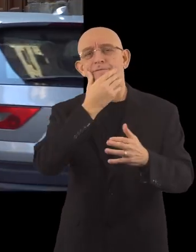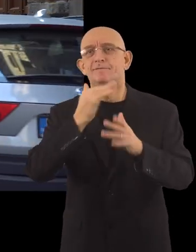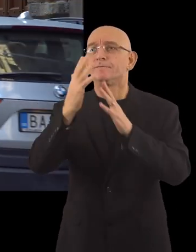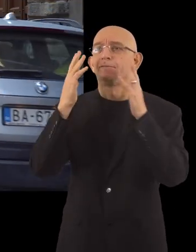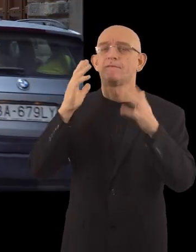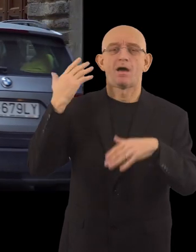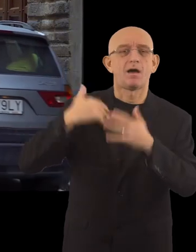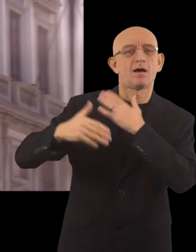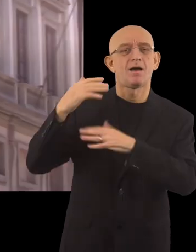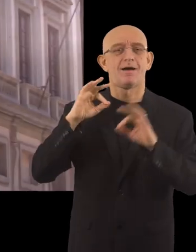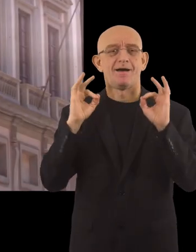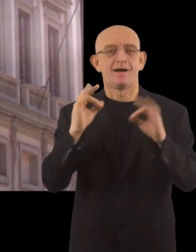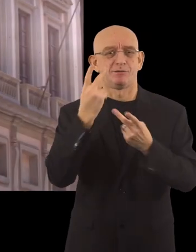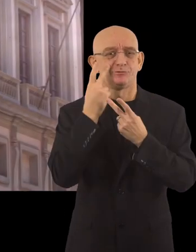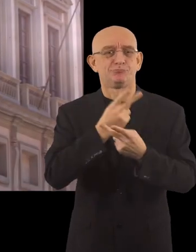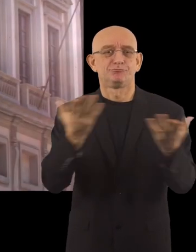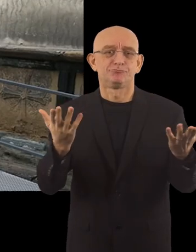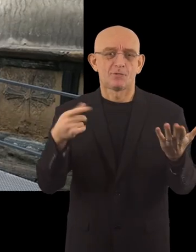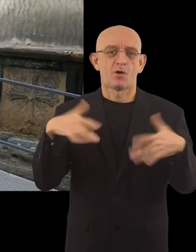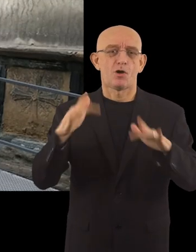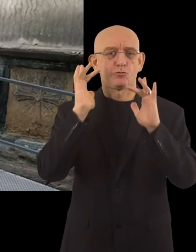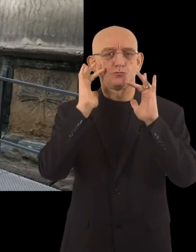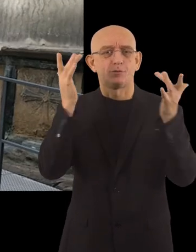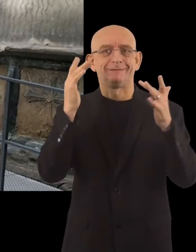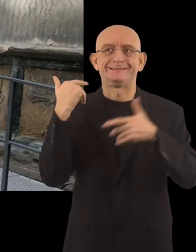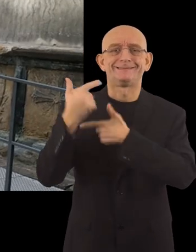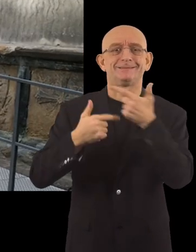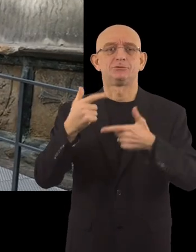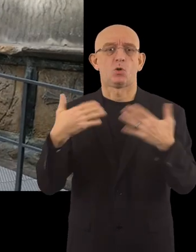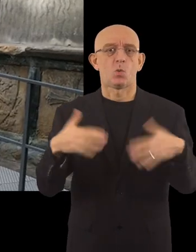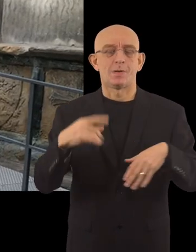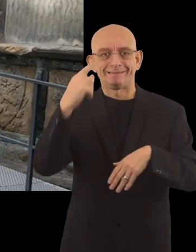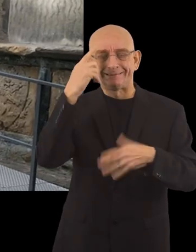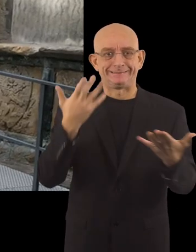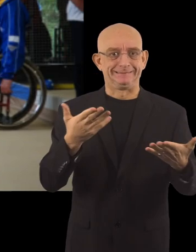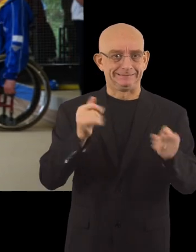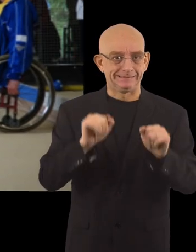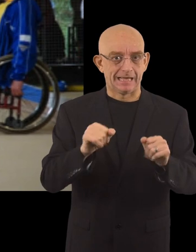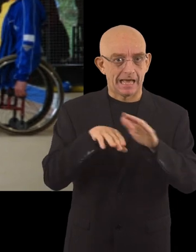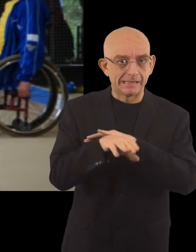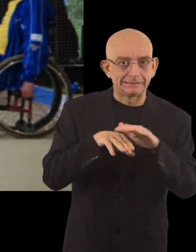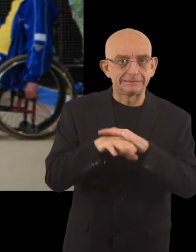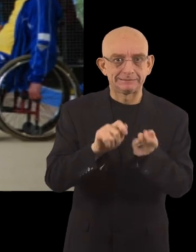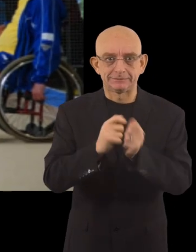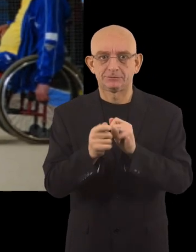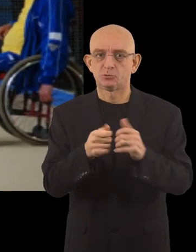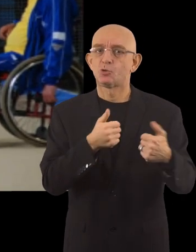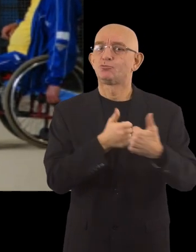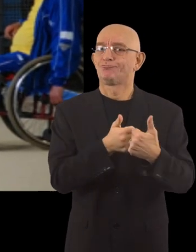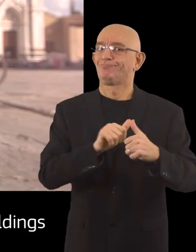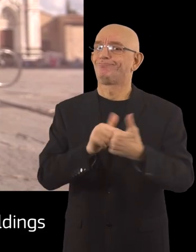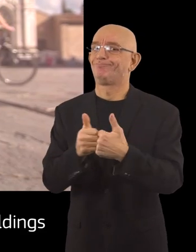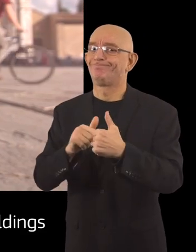Renaissance buildings. However, this great culture heritage also creates challenges with regard to accessibility.